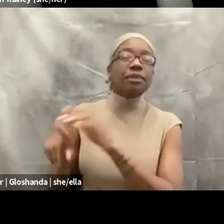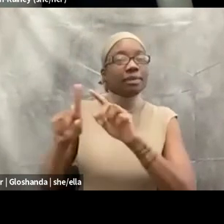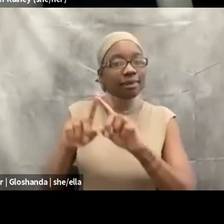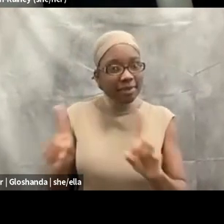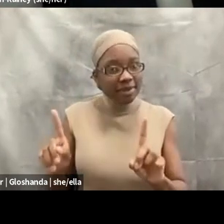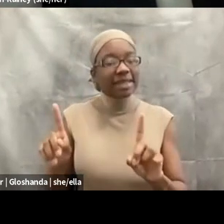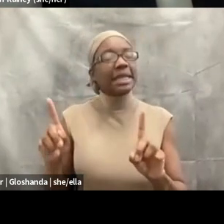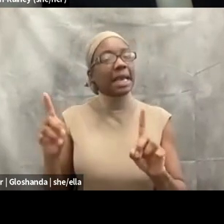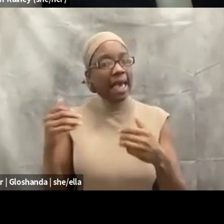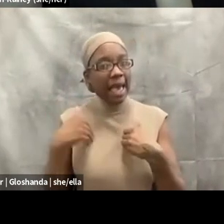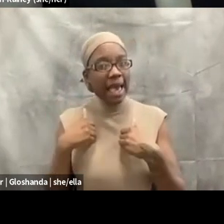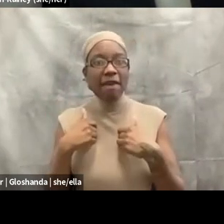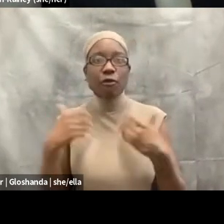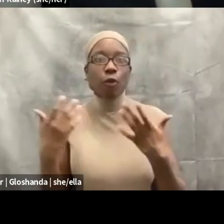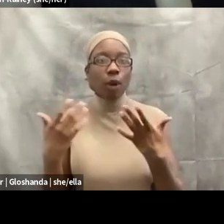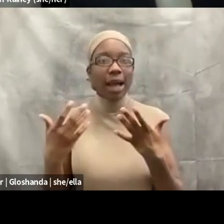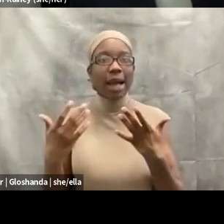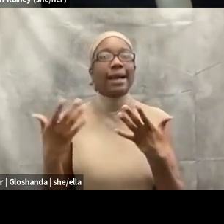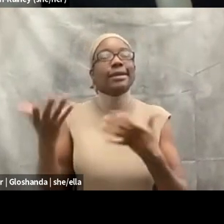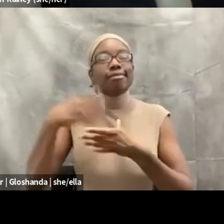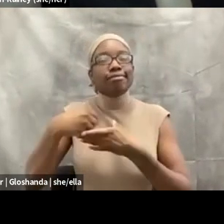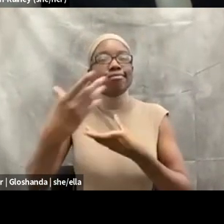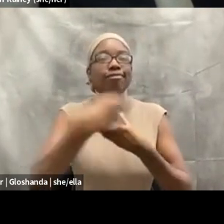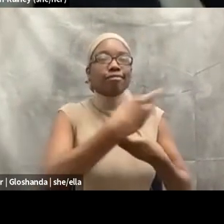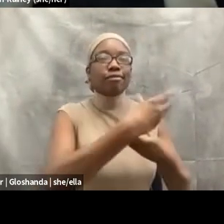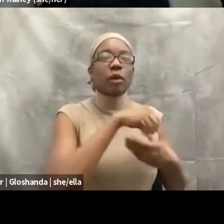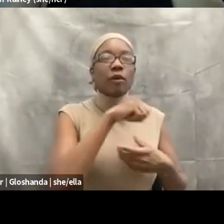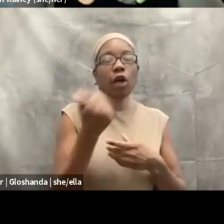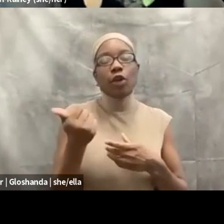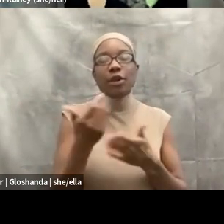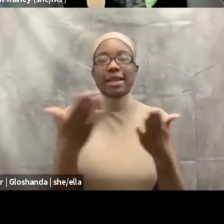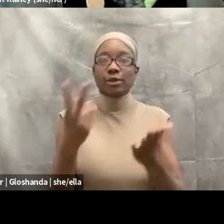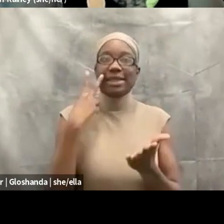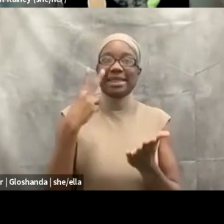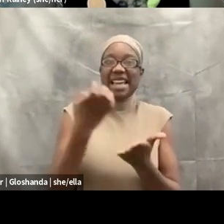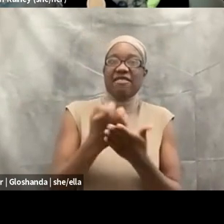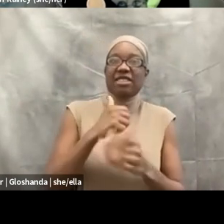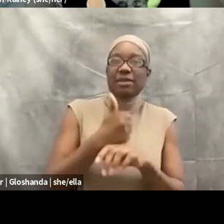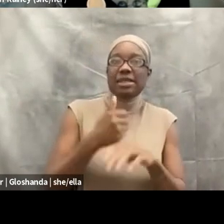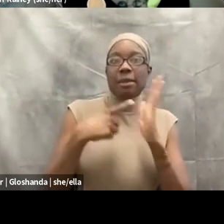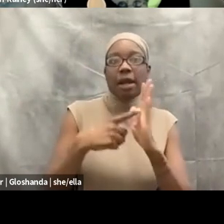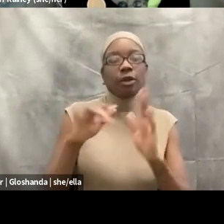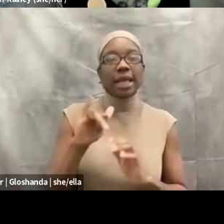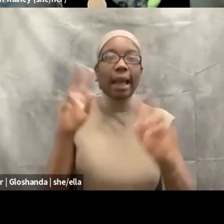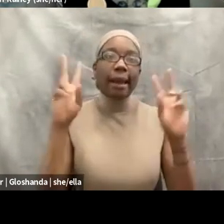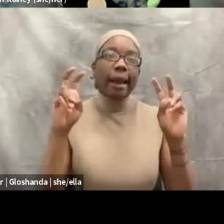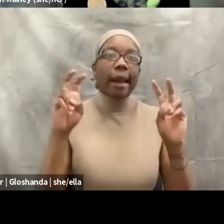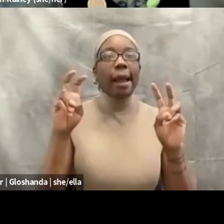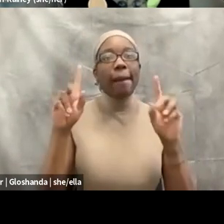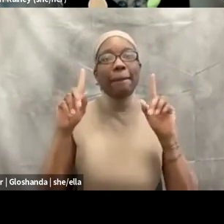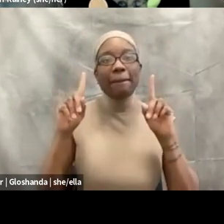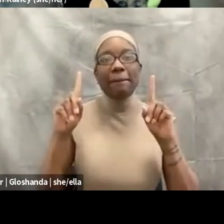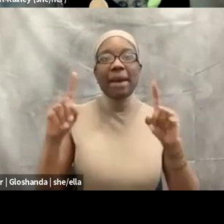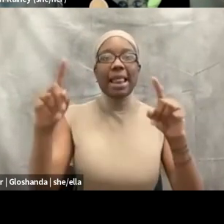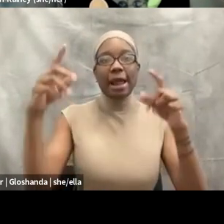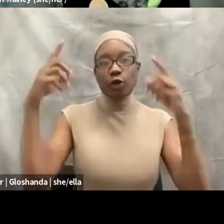models, you know, looking at, um, like we said, with narrative, also looking at ciphers, that's actually another form of